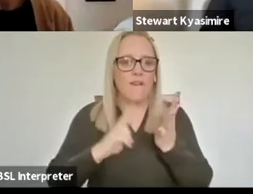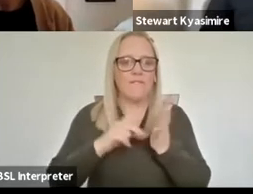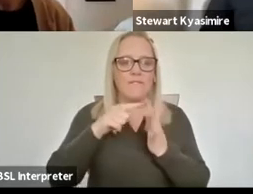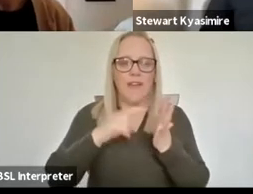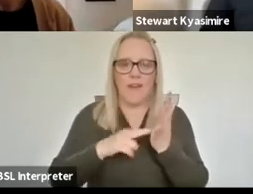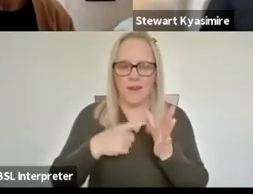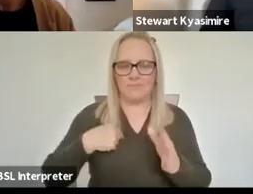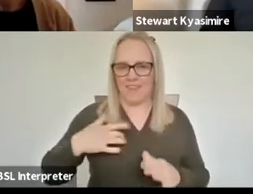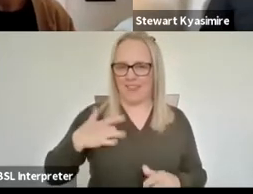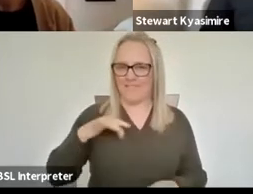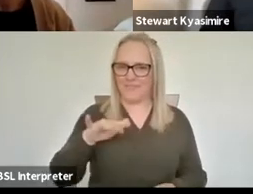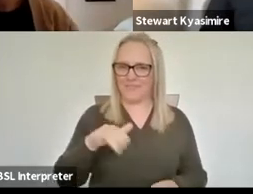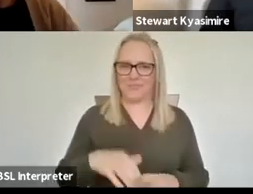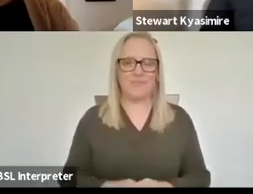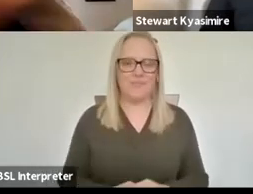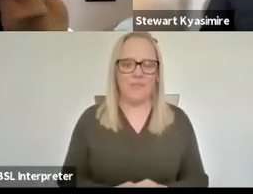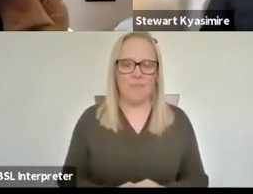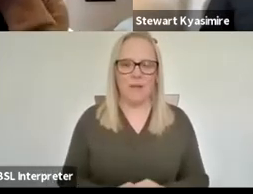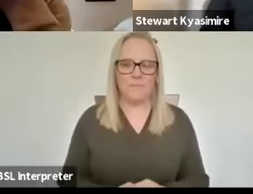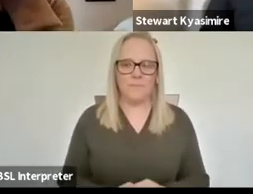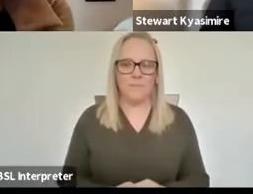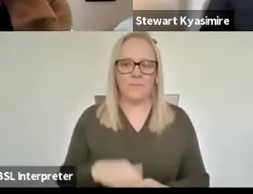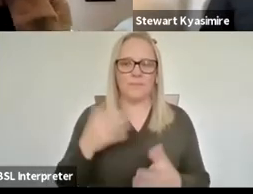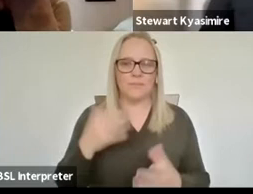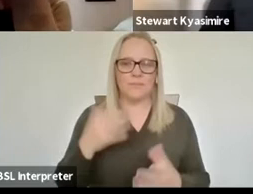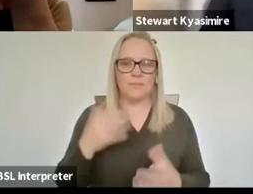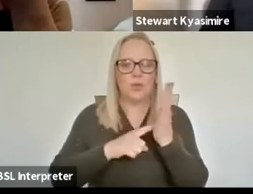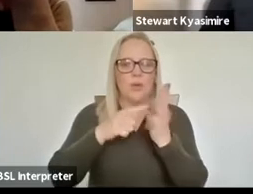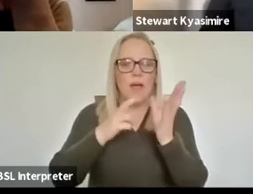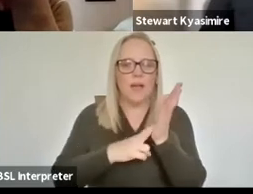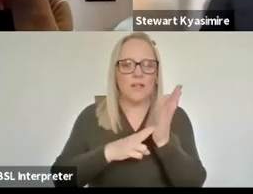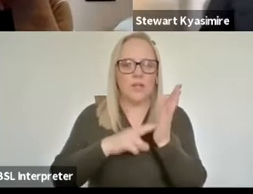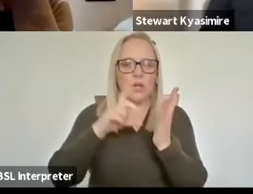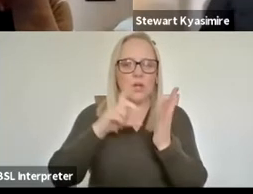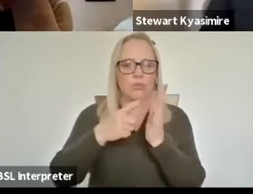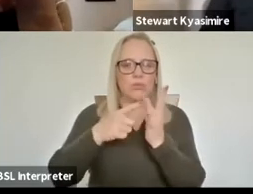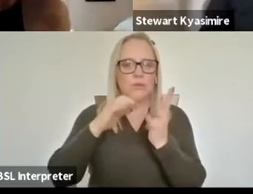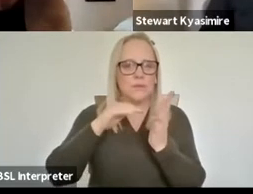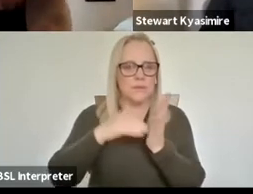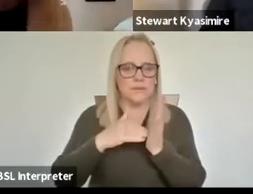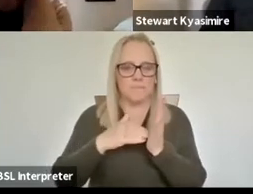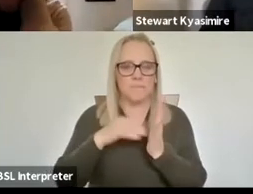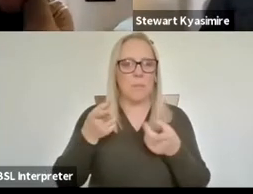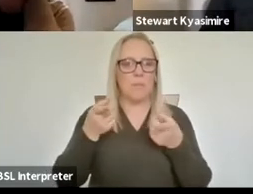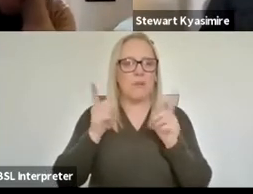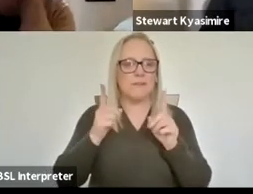you Guy. I'm going to move us on to Professor Juan Cruz, who's the Principal of Edinburgh College of Art at the University of Edinburgh.